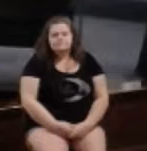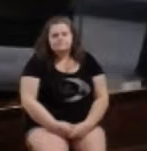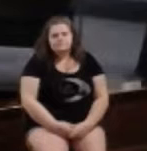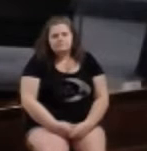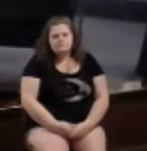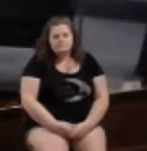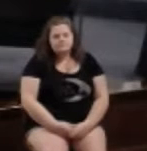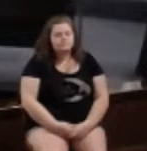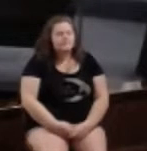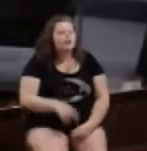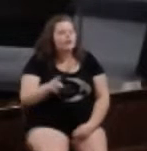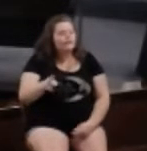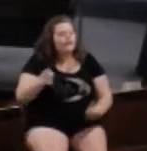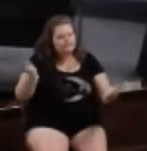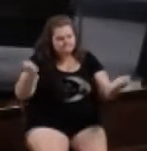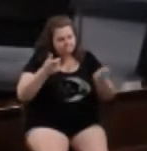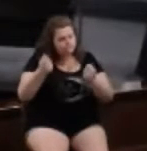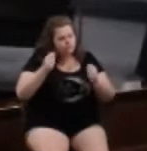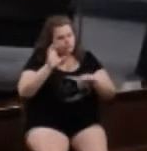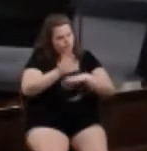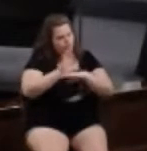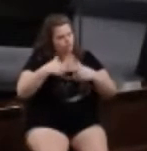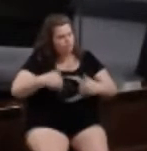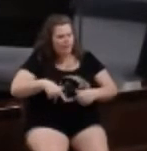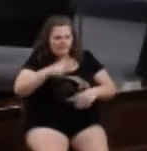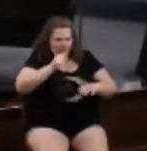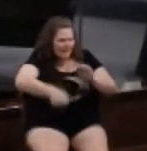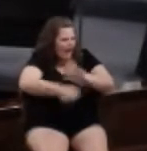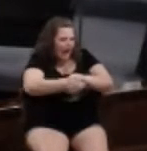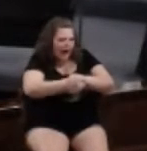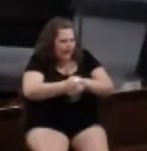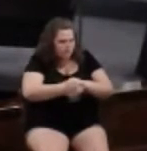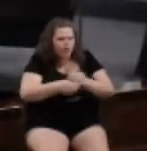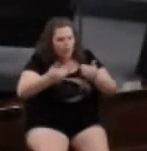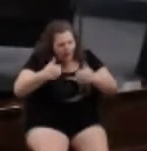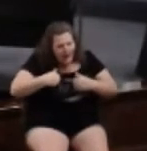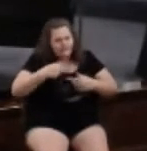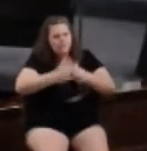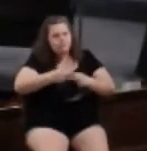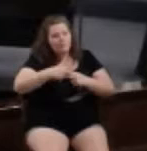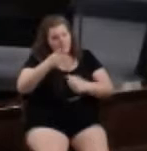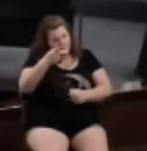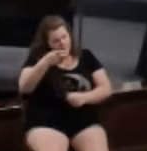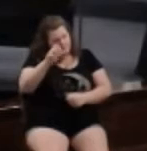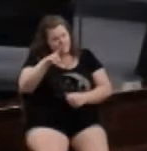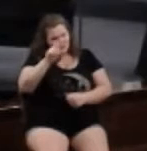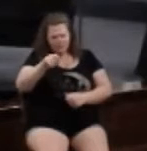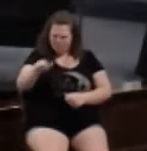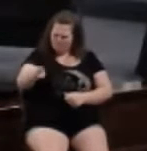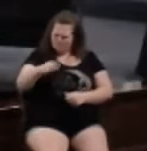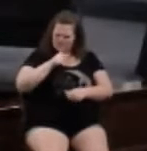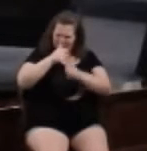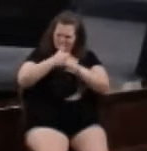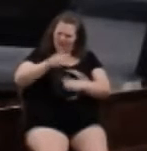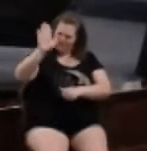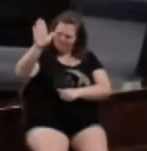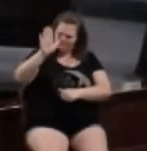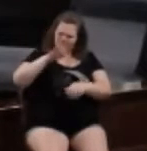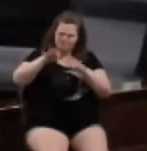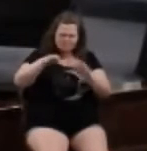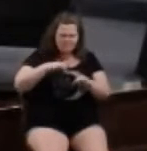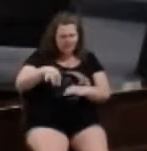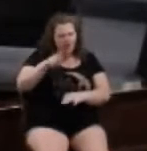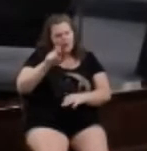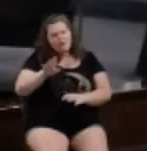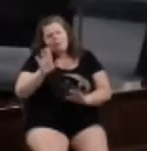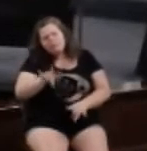They gathered the church body and they did not hide the issue. Yes, there is an issue. Peter could have corrected them for not following Jesus' instruction. He could have played the